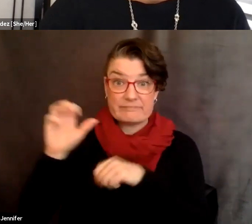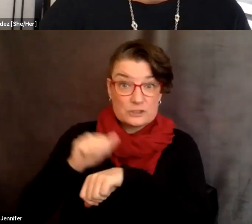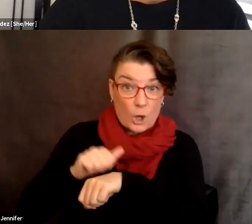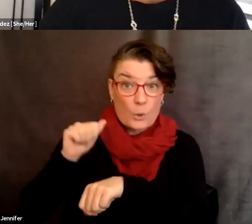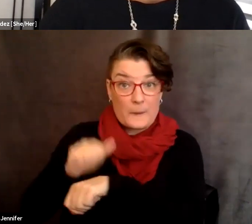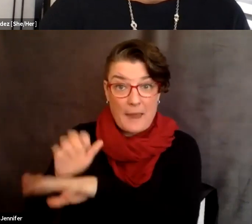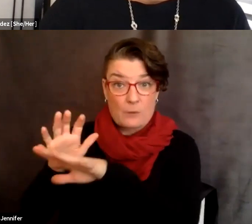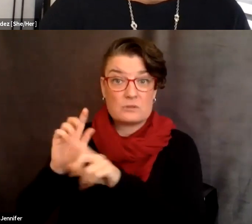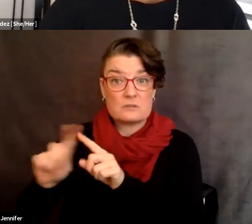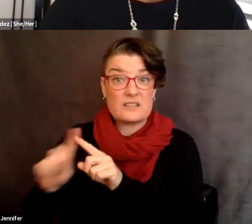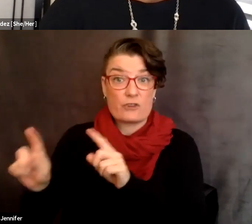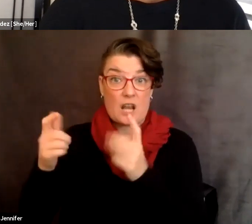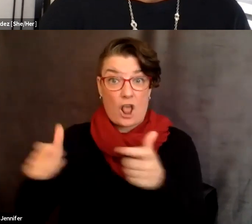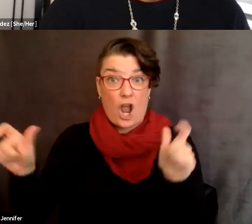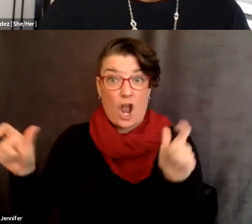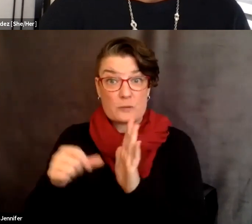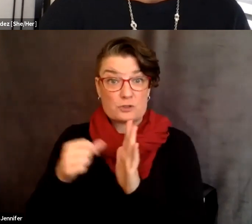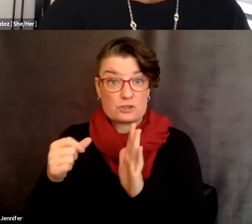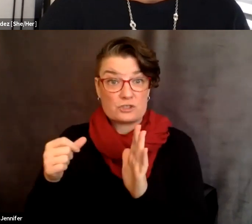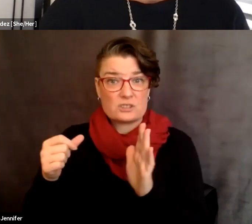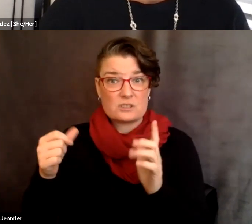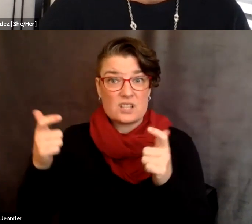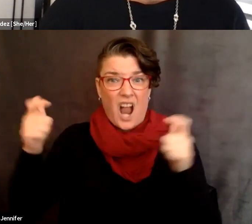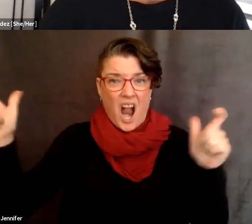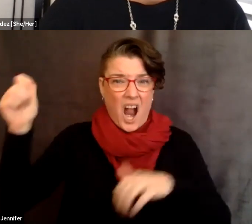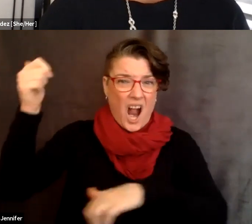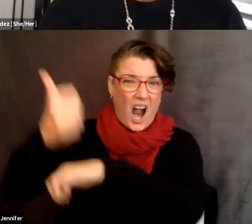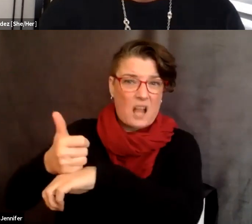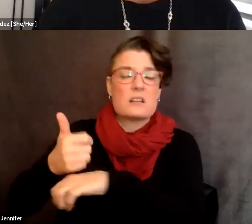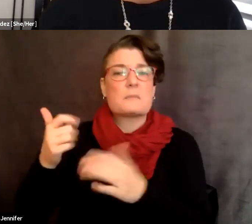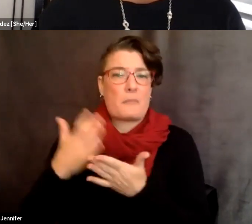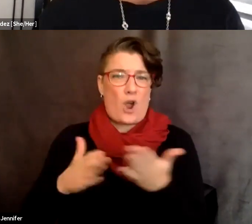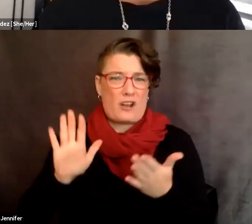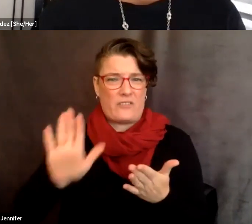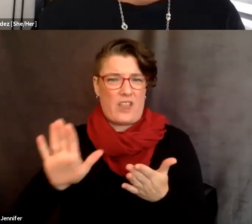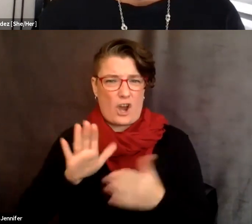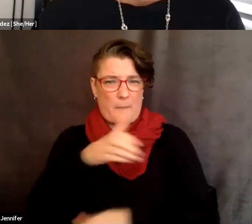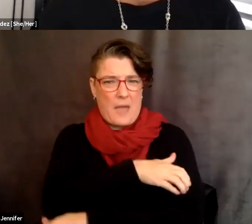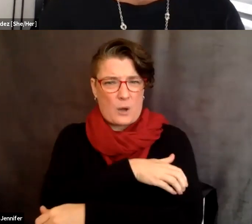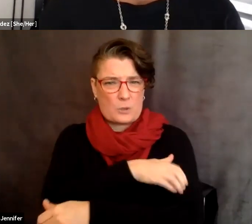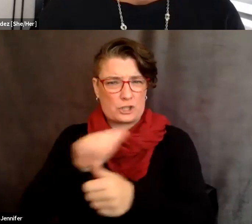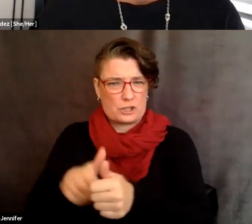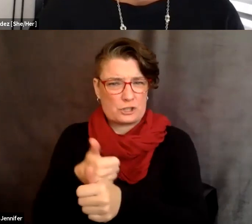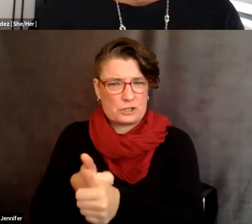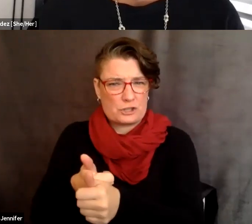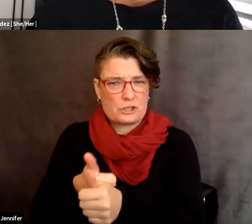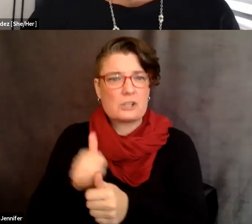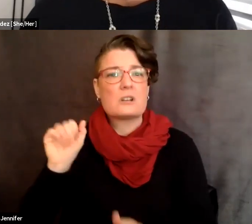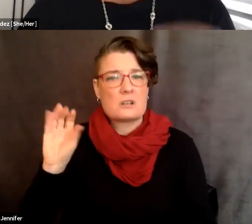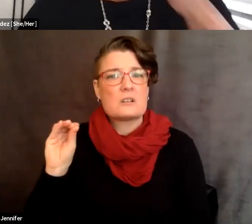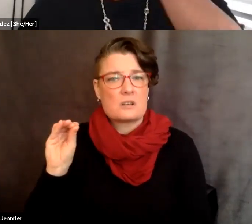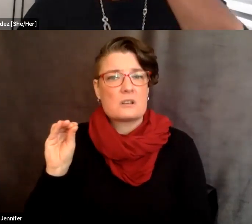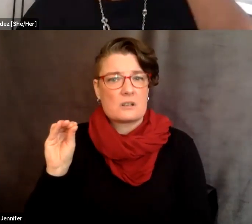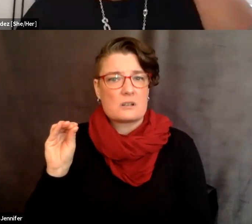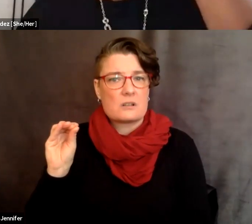those large sculptures, their monumentality is, is part of their claim to power. Um, and, and so, um, so